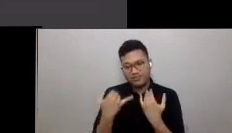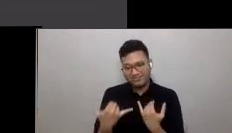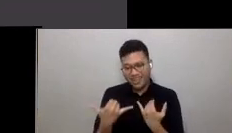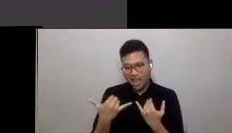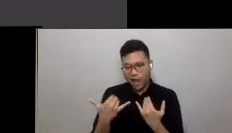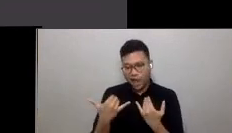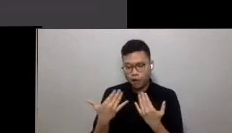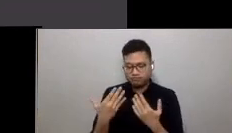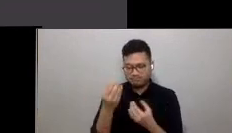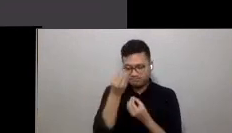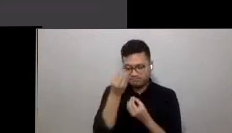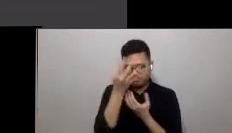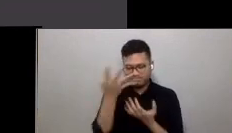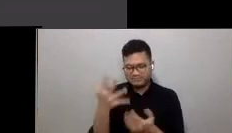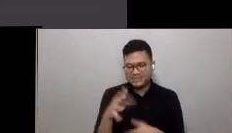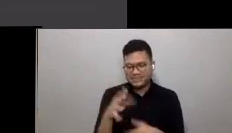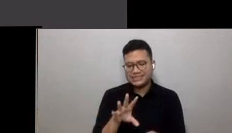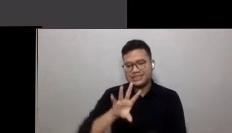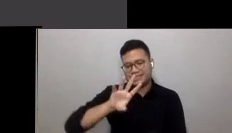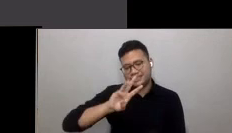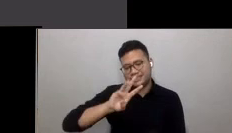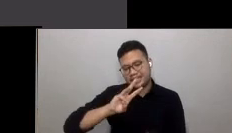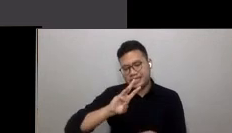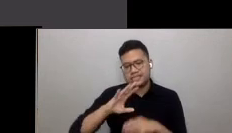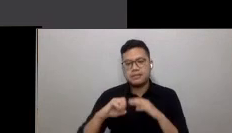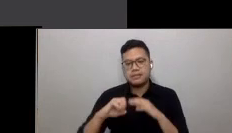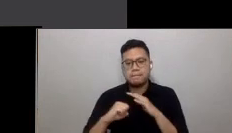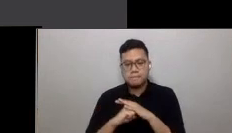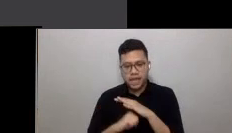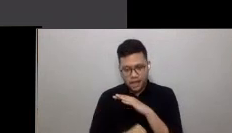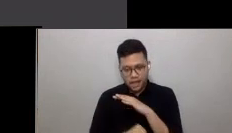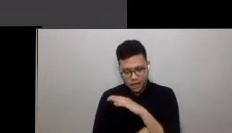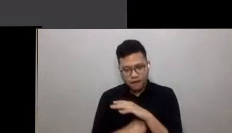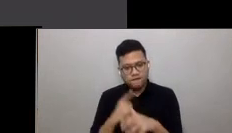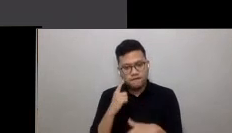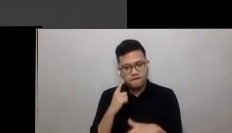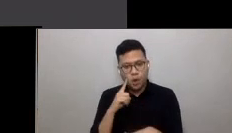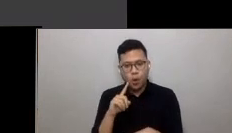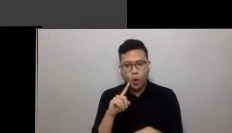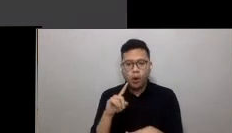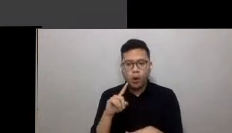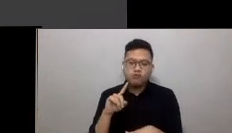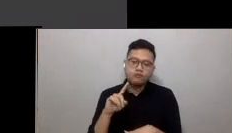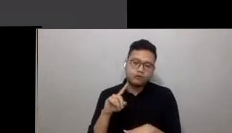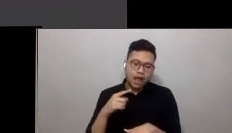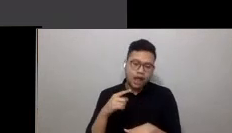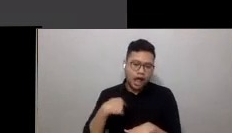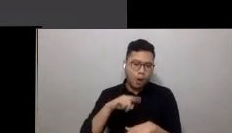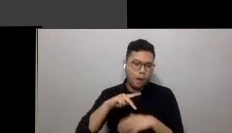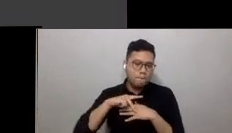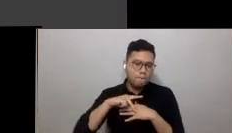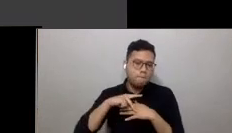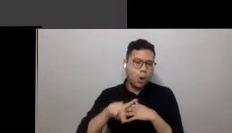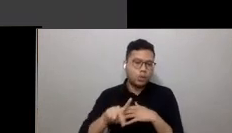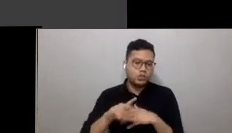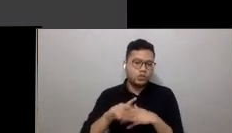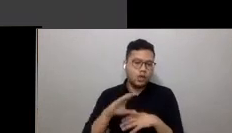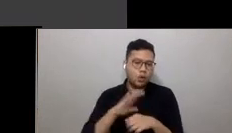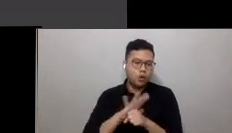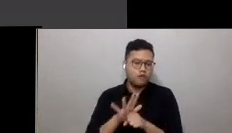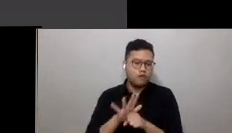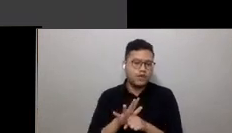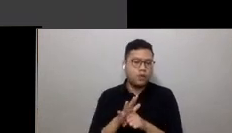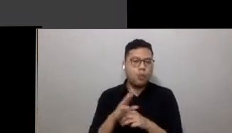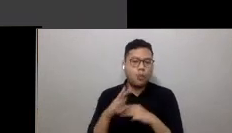you with six pillars for our post-COVID world, and hopefully with some hope.